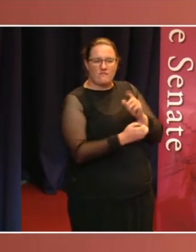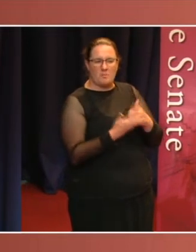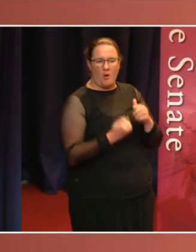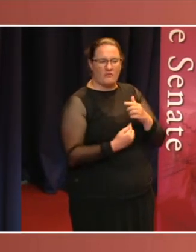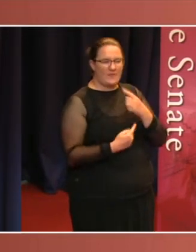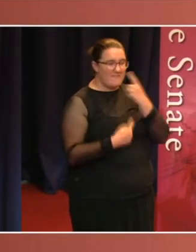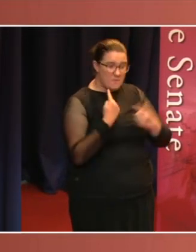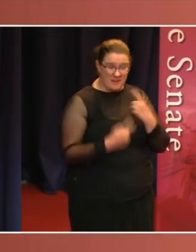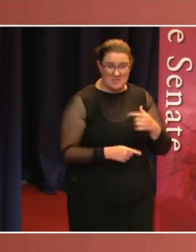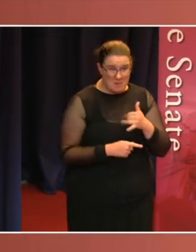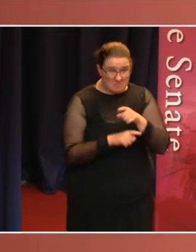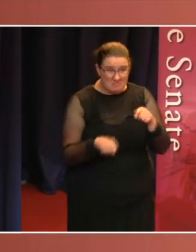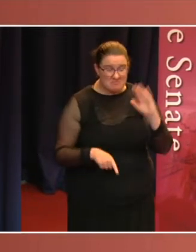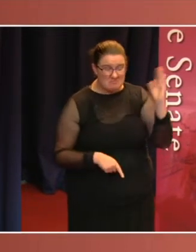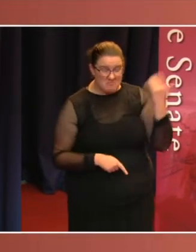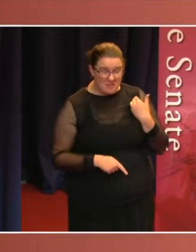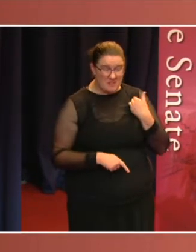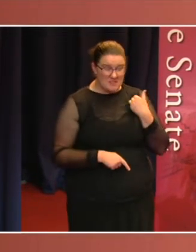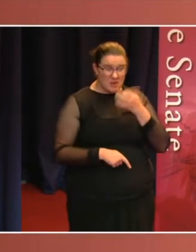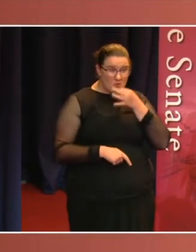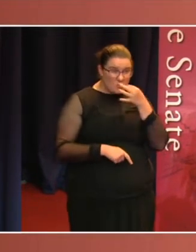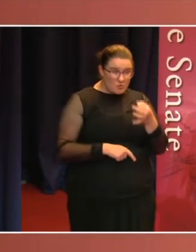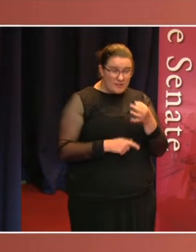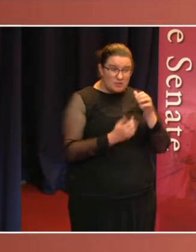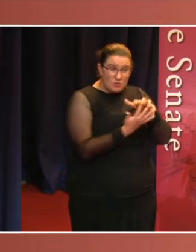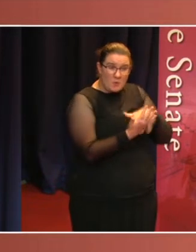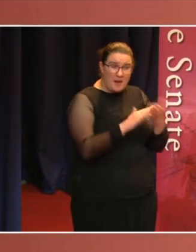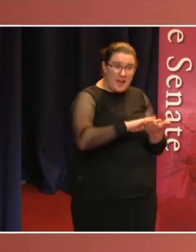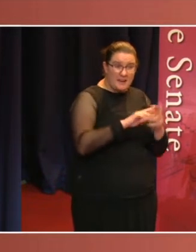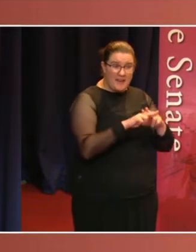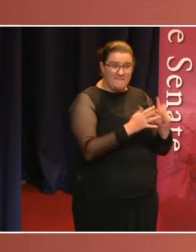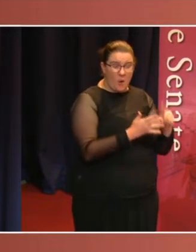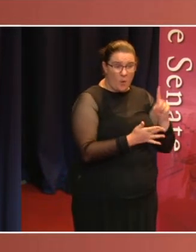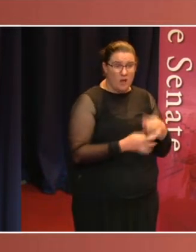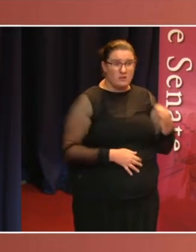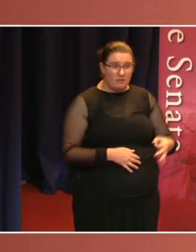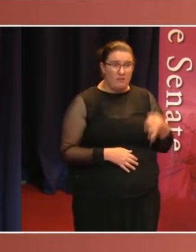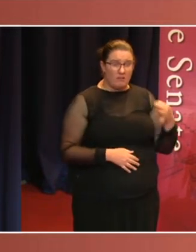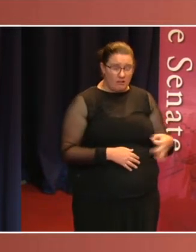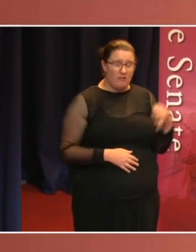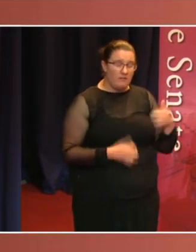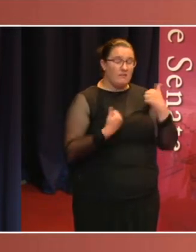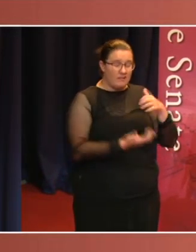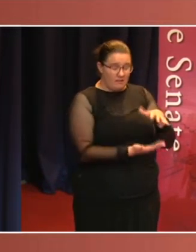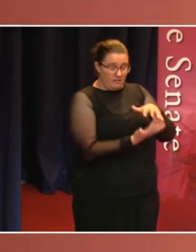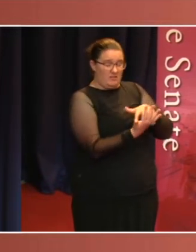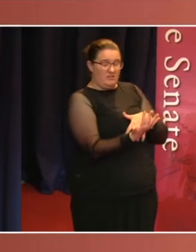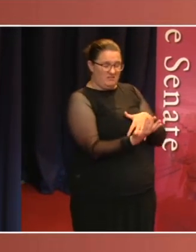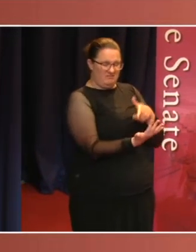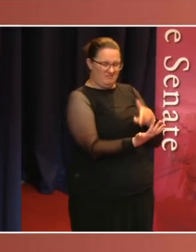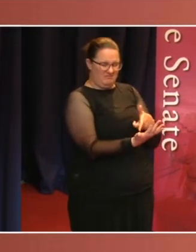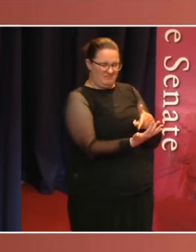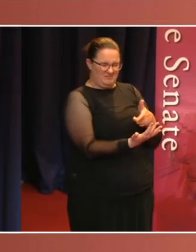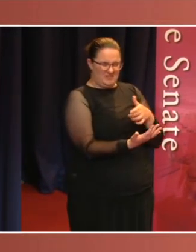information request and often waited months or years for a reply, which turns out to be unsatisfactory, would envy the Senate its